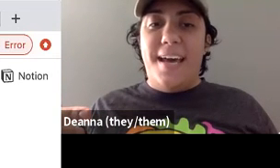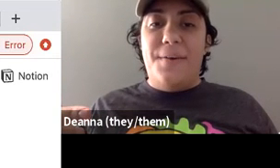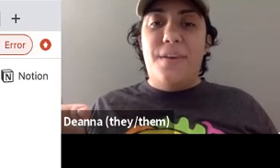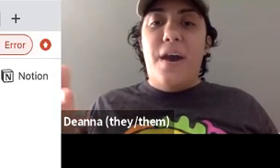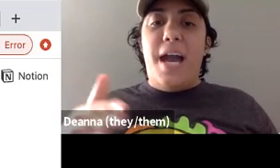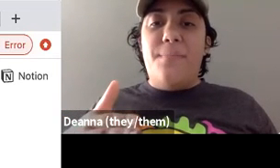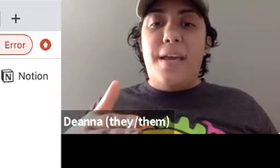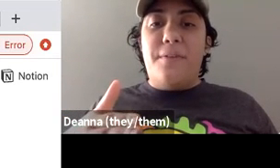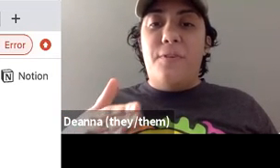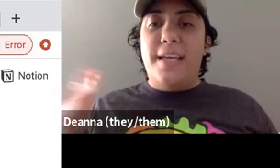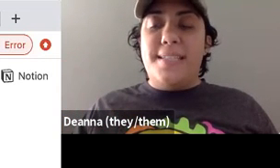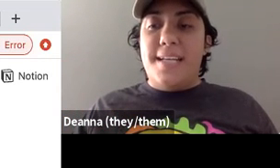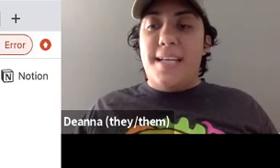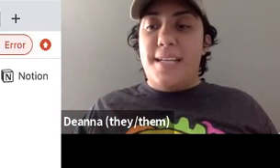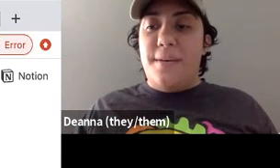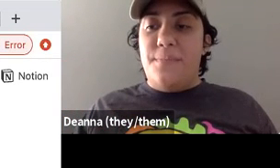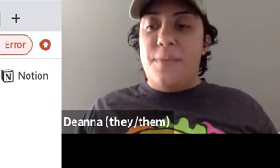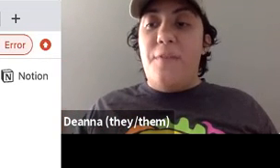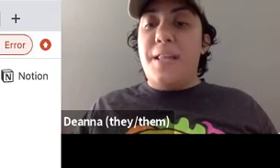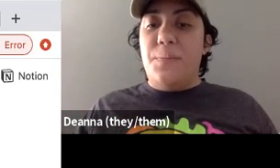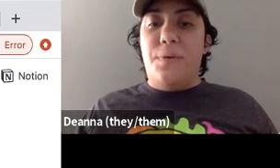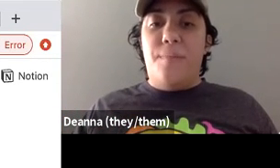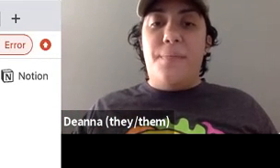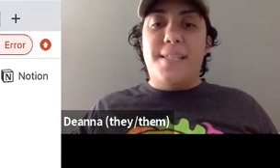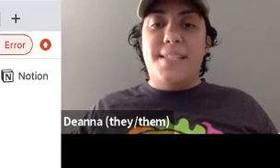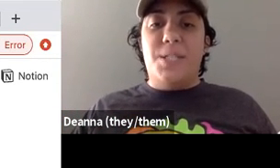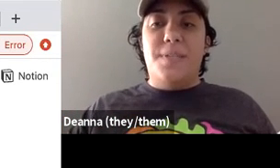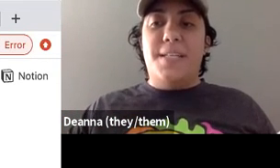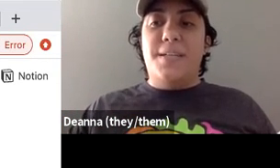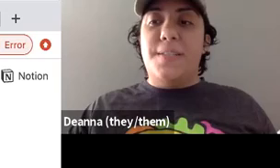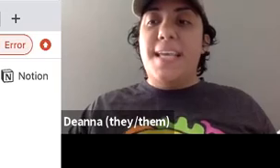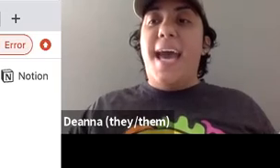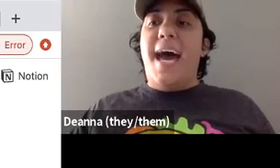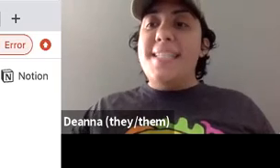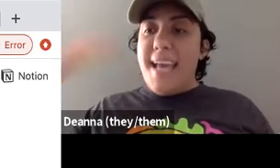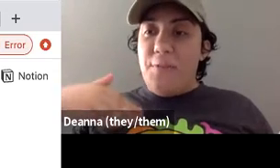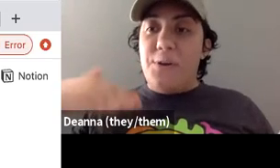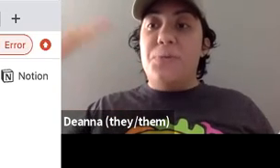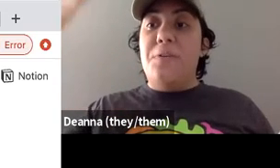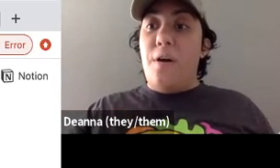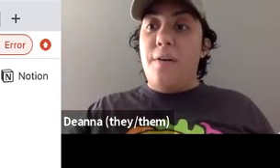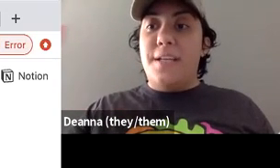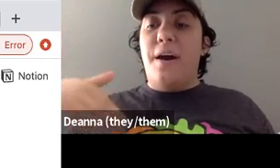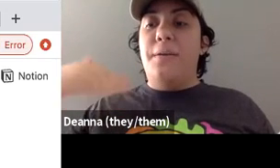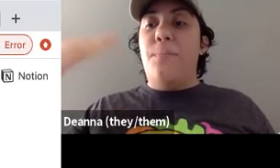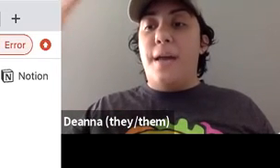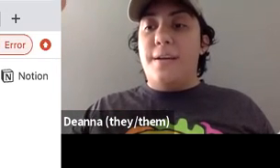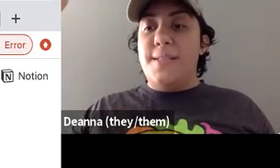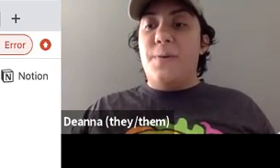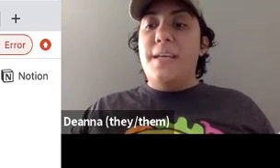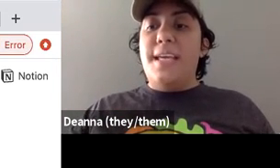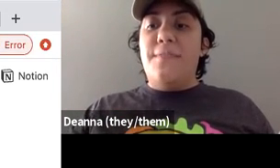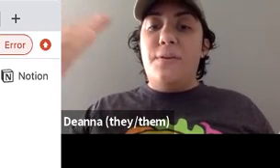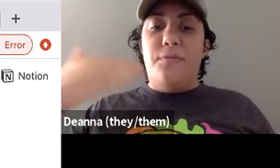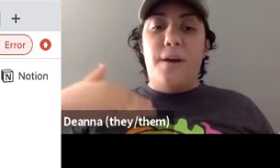Claudia, um, I make fully, um, available my presentation materials as they have also evolved and gotten better.